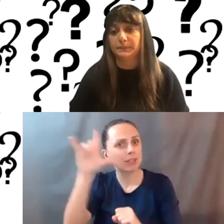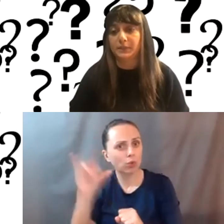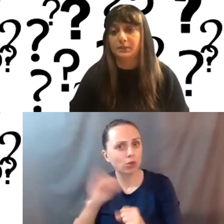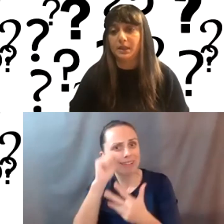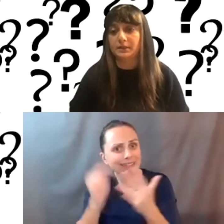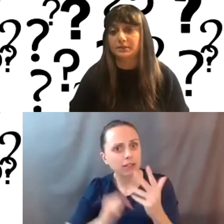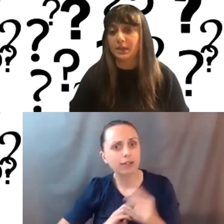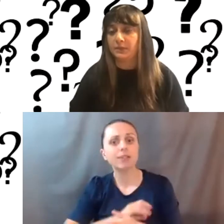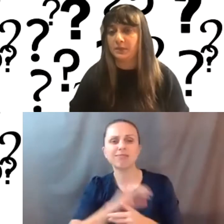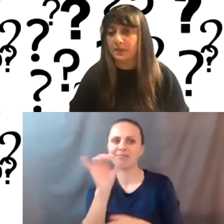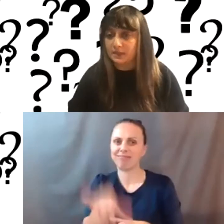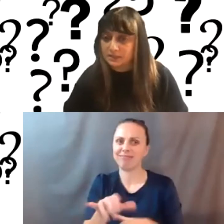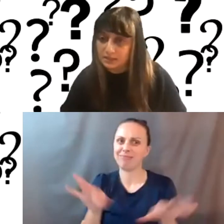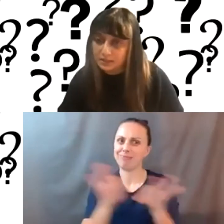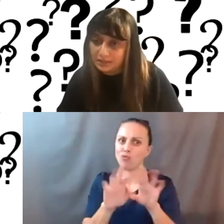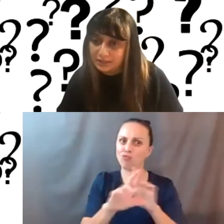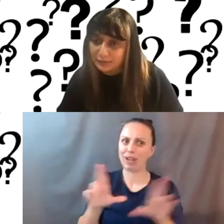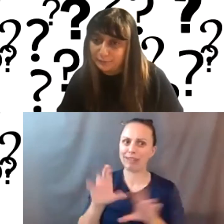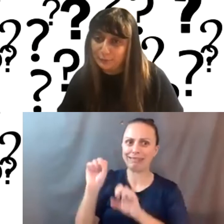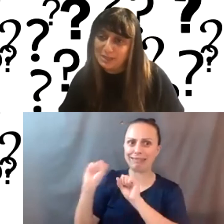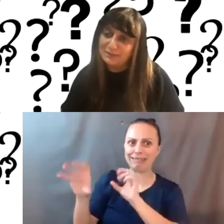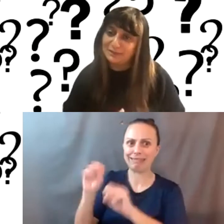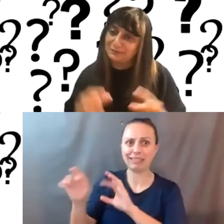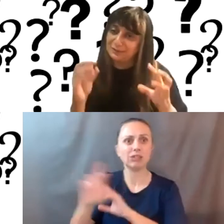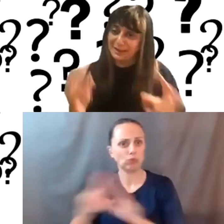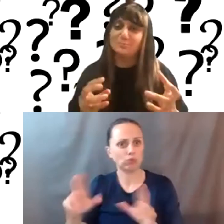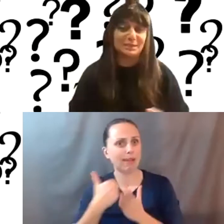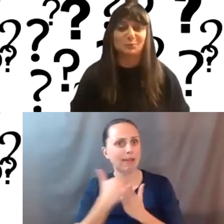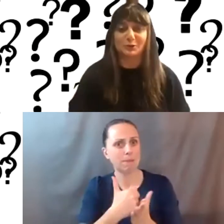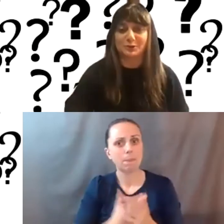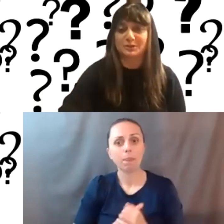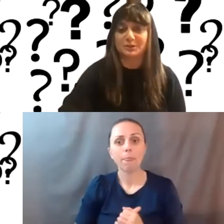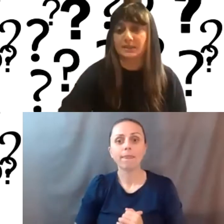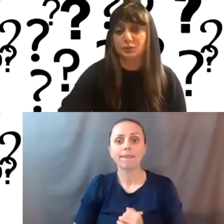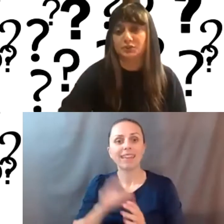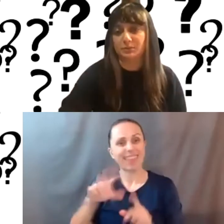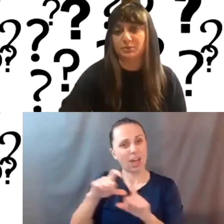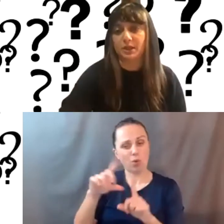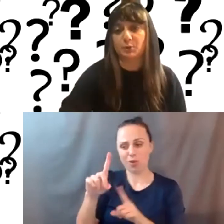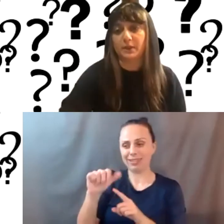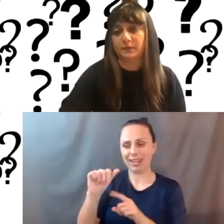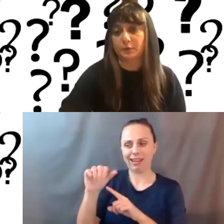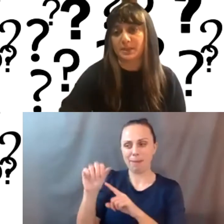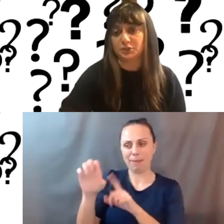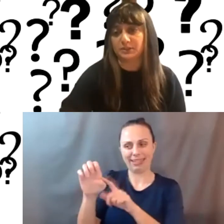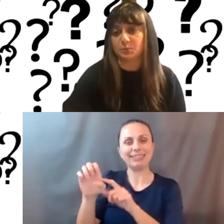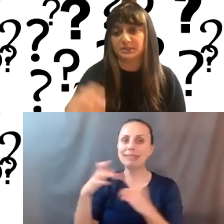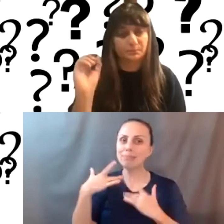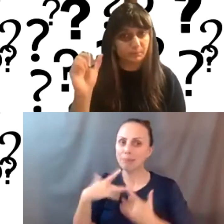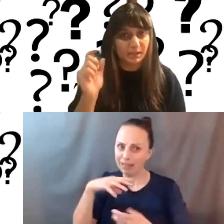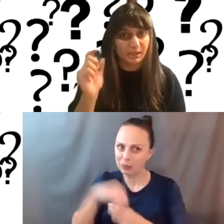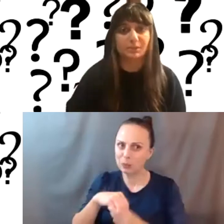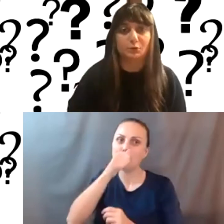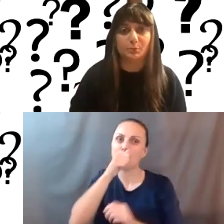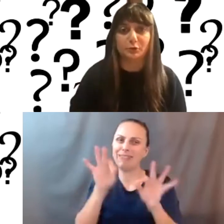Um, yeah, I think that for me, the, the database word, because that usually implies private information is